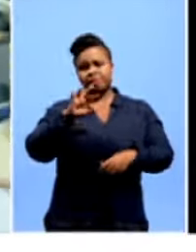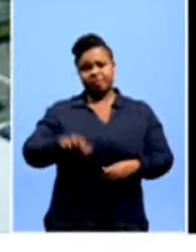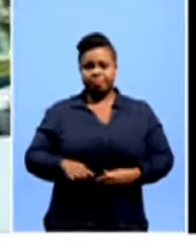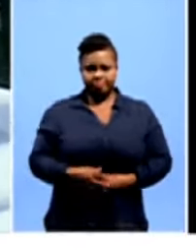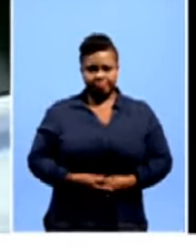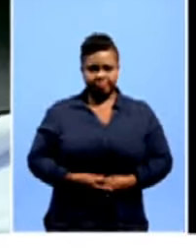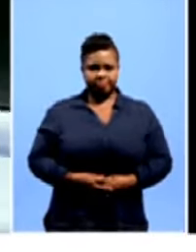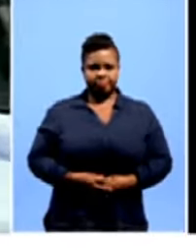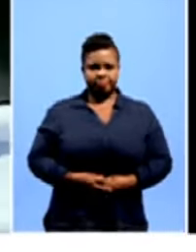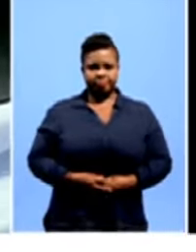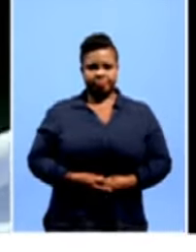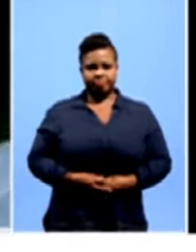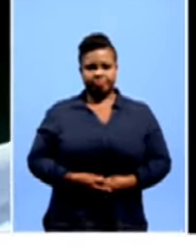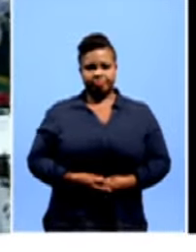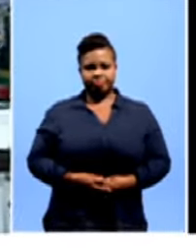Africans.